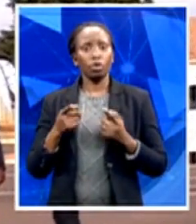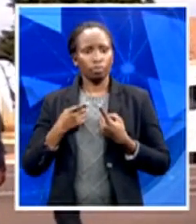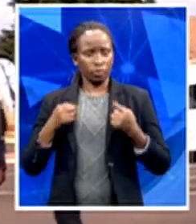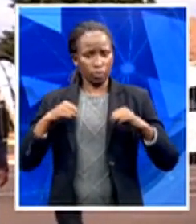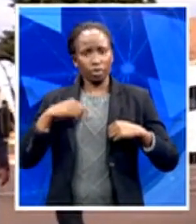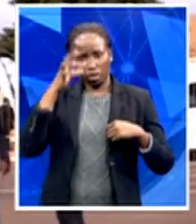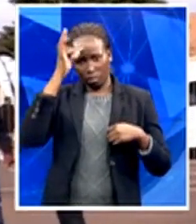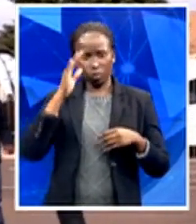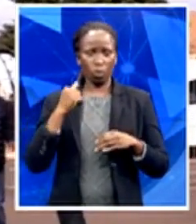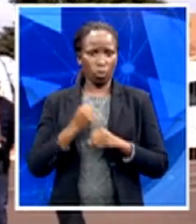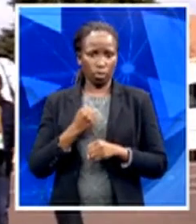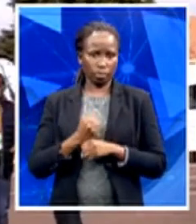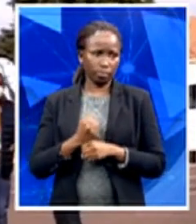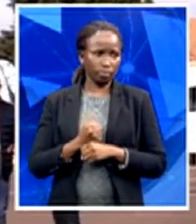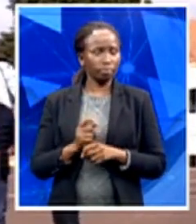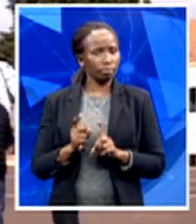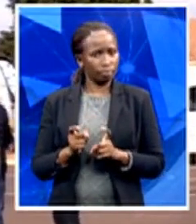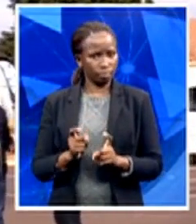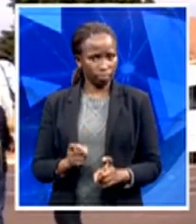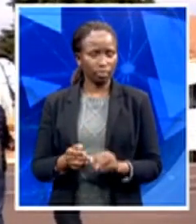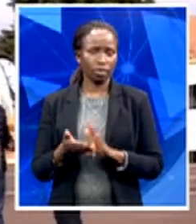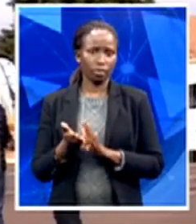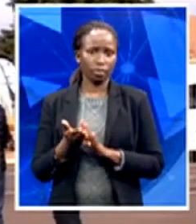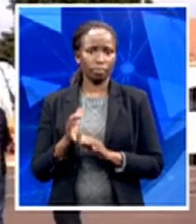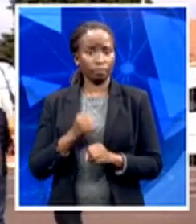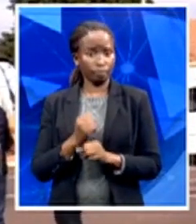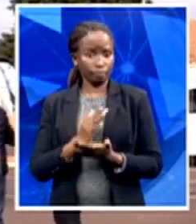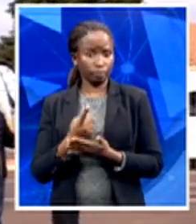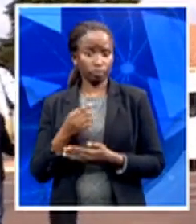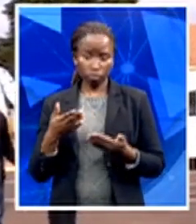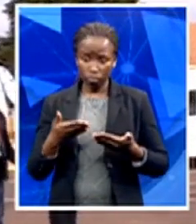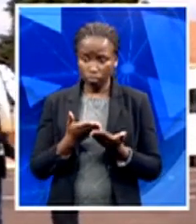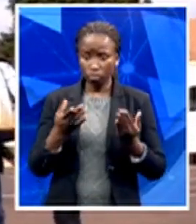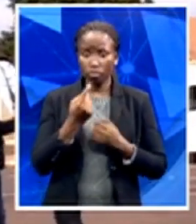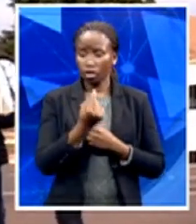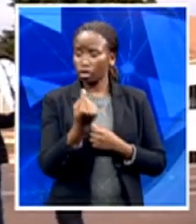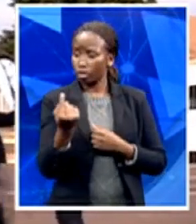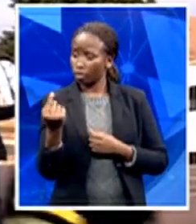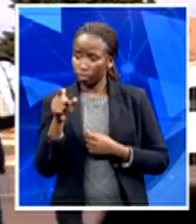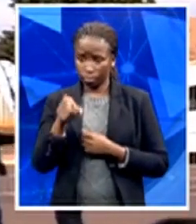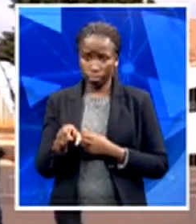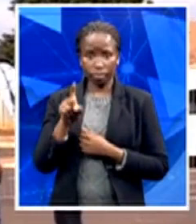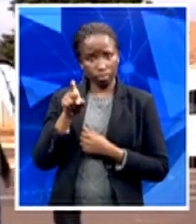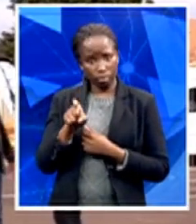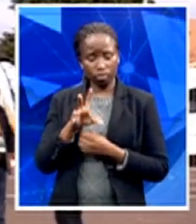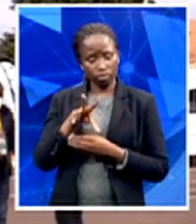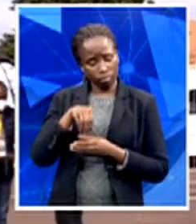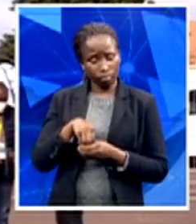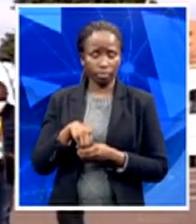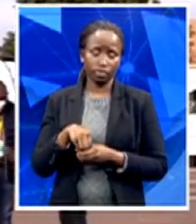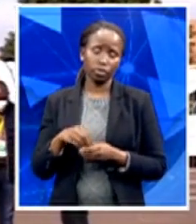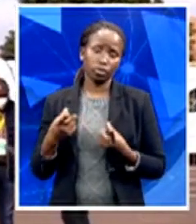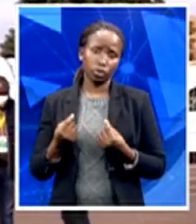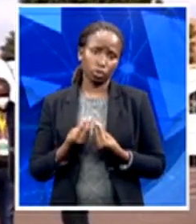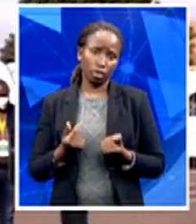that everybody is catered for within this kind of a situation. Minister, what do you say,